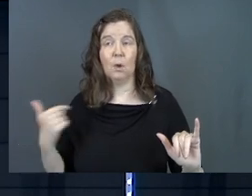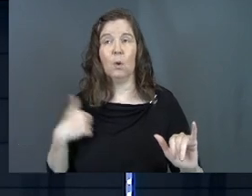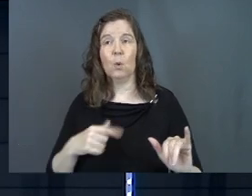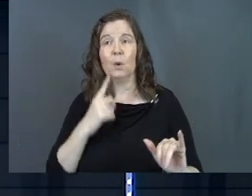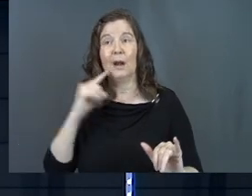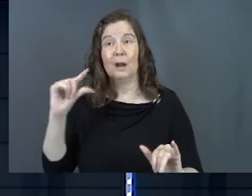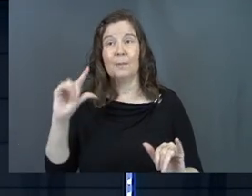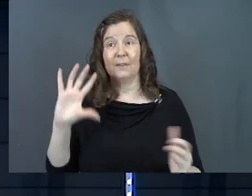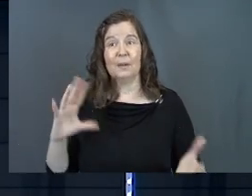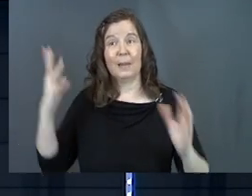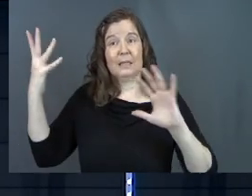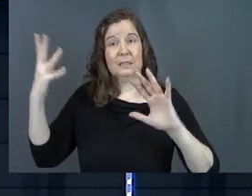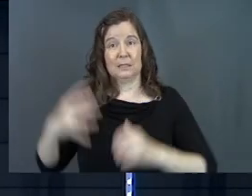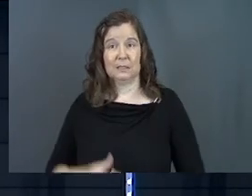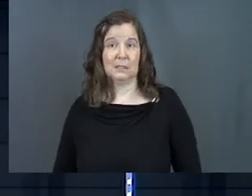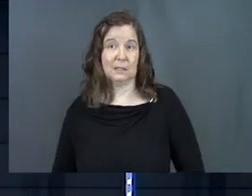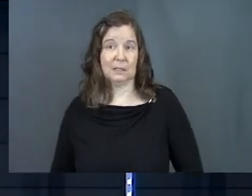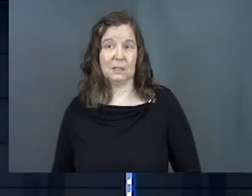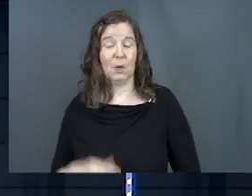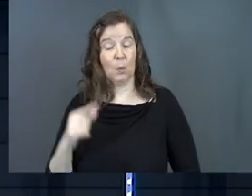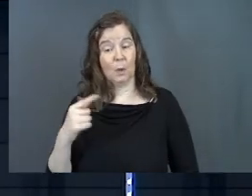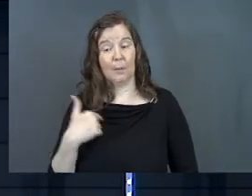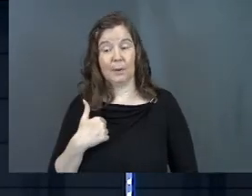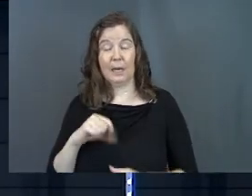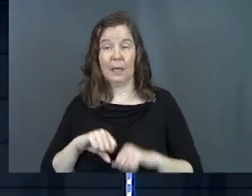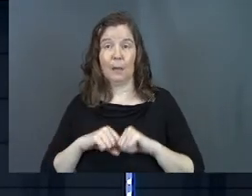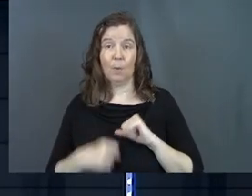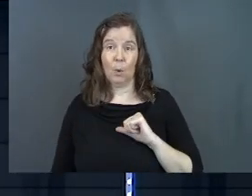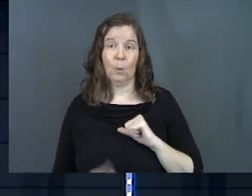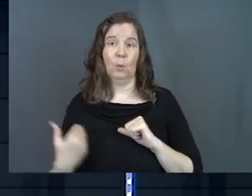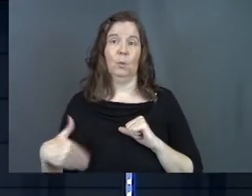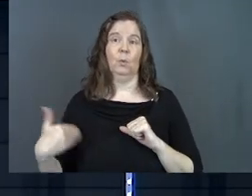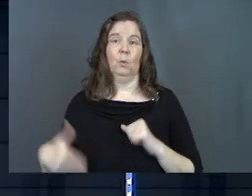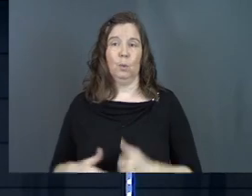We're a bit of a mess. We're pretty broken.